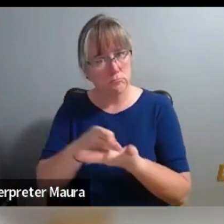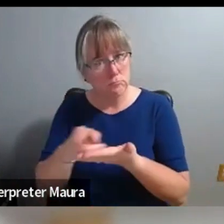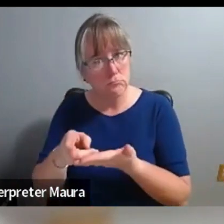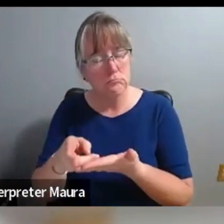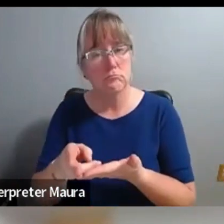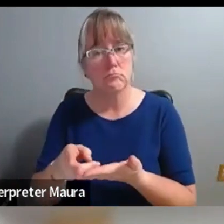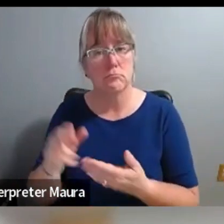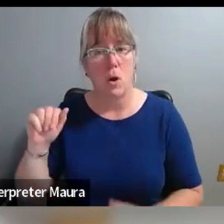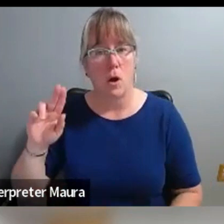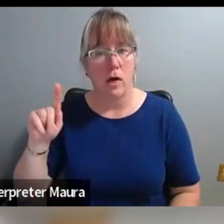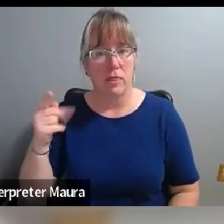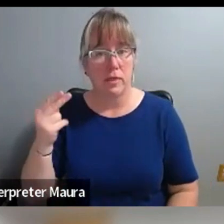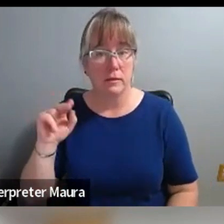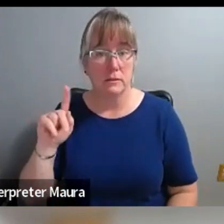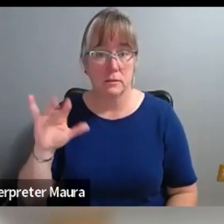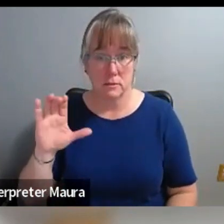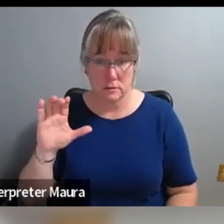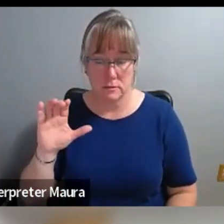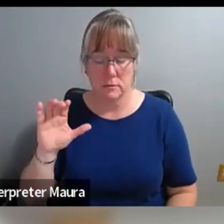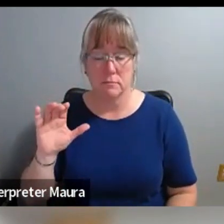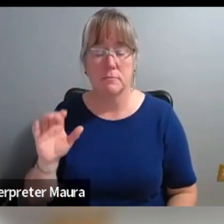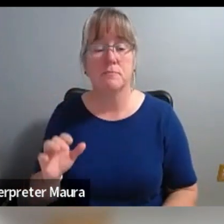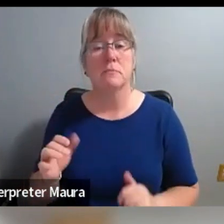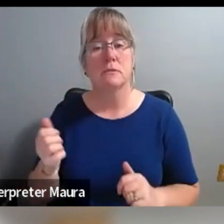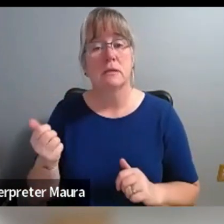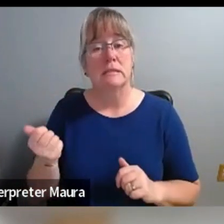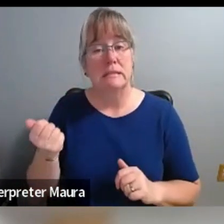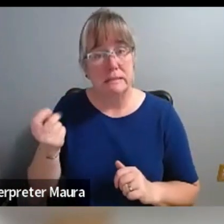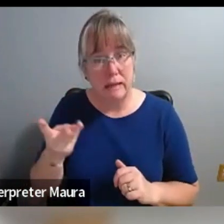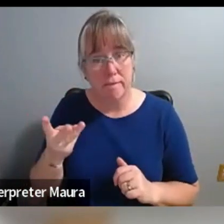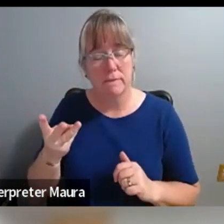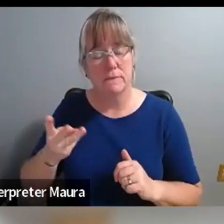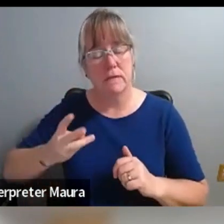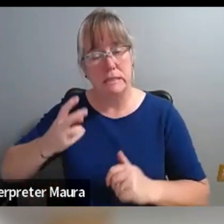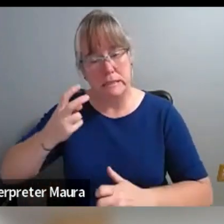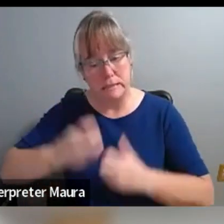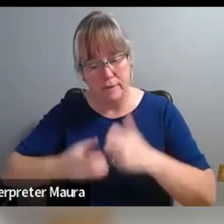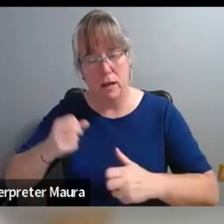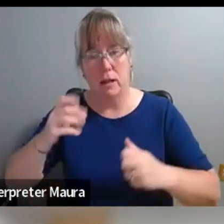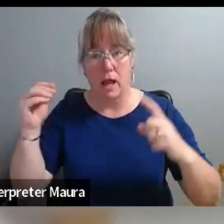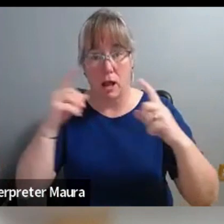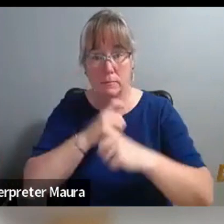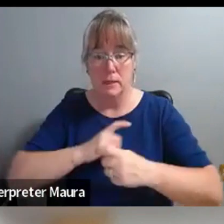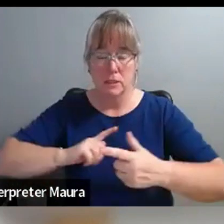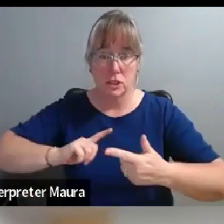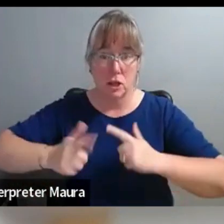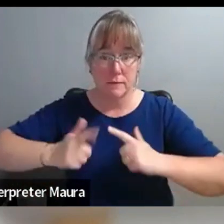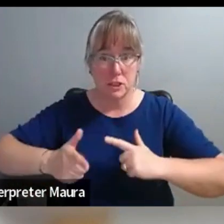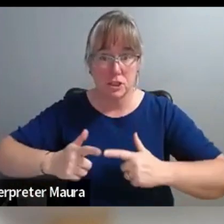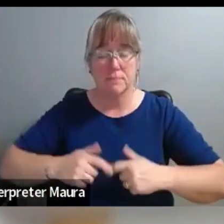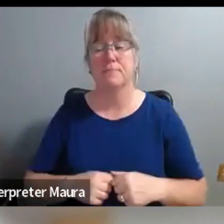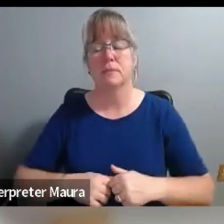We had some very difficult and complex conversations at table reads.